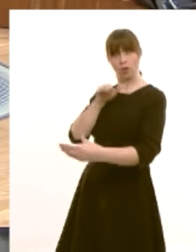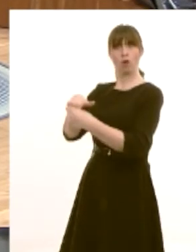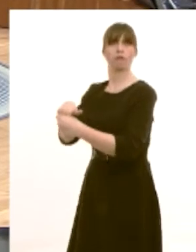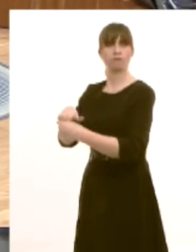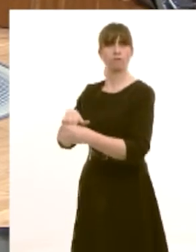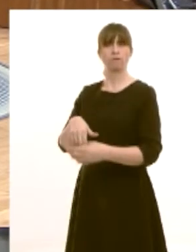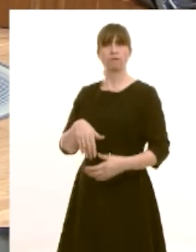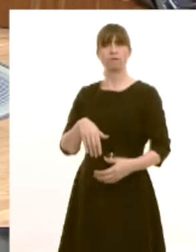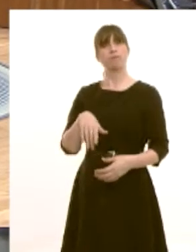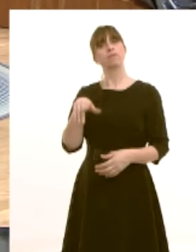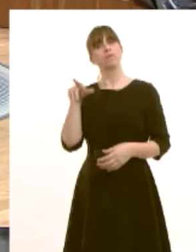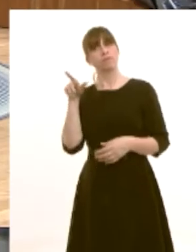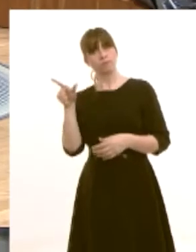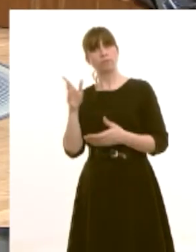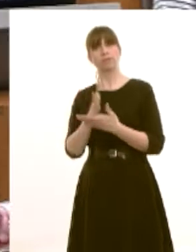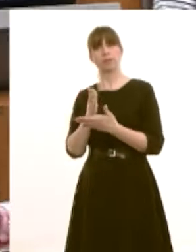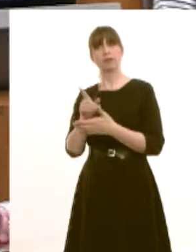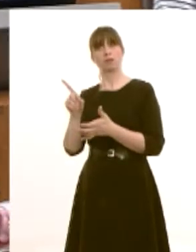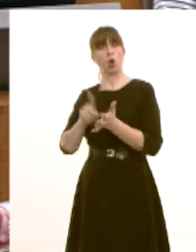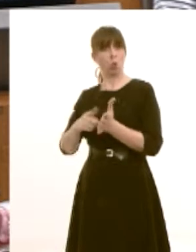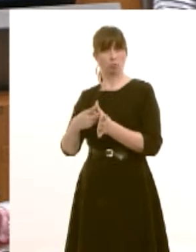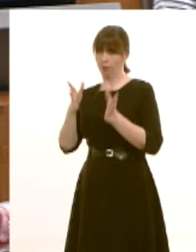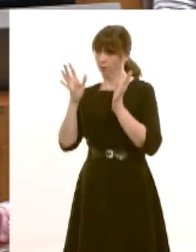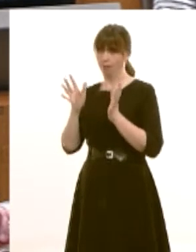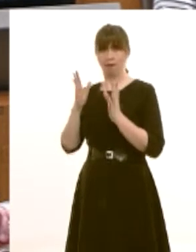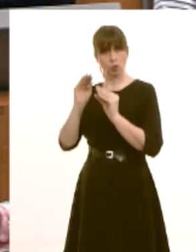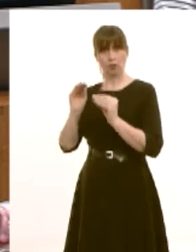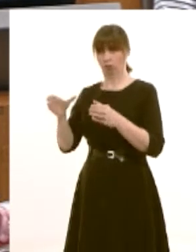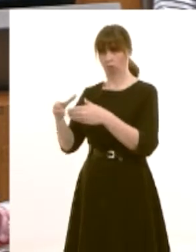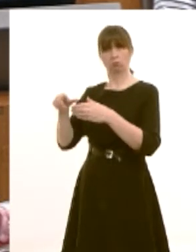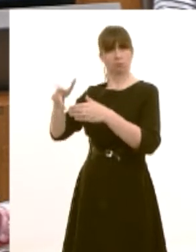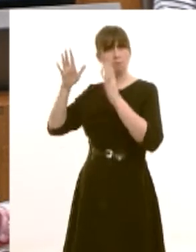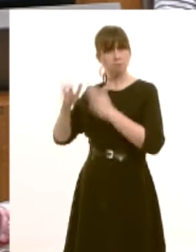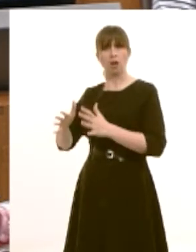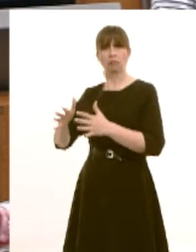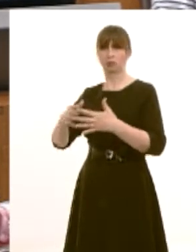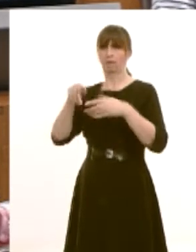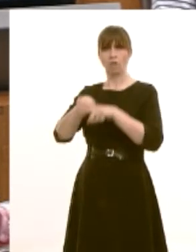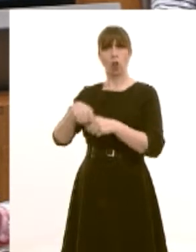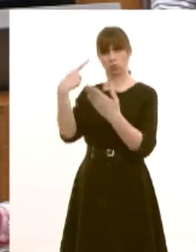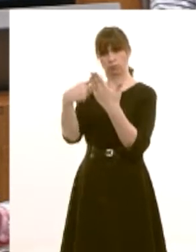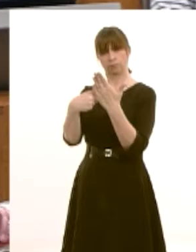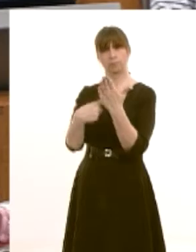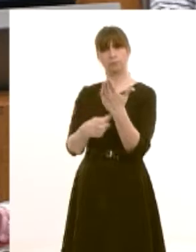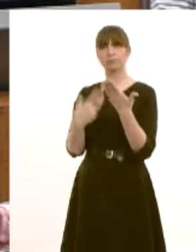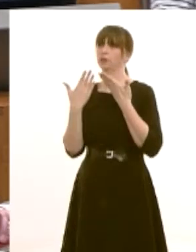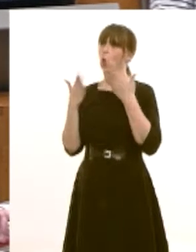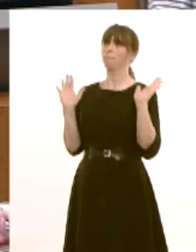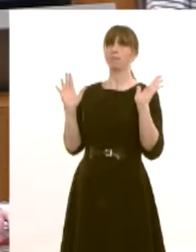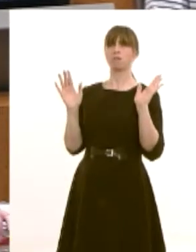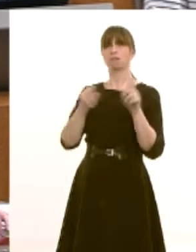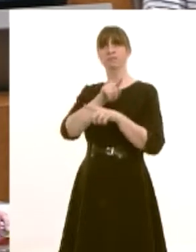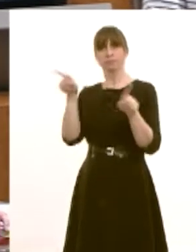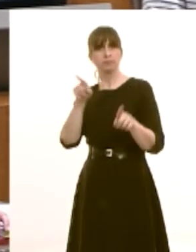authority are obliged to provide places for children they have to do that fairly there have to be criteria in place that are transparent in order for people to